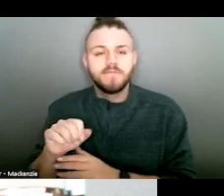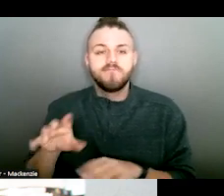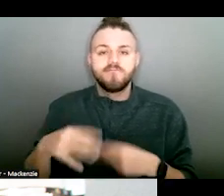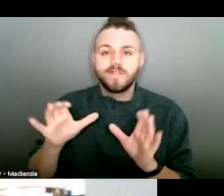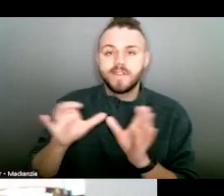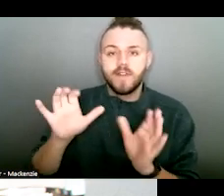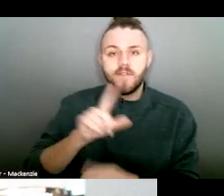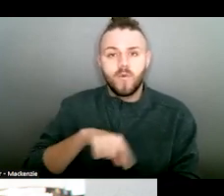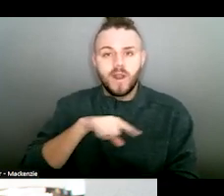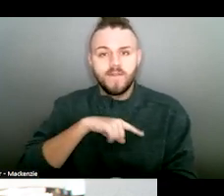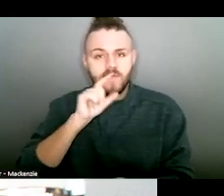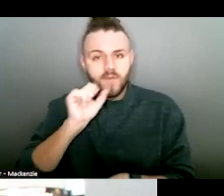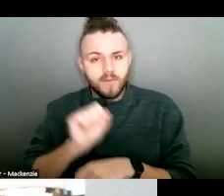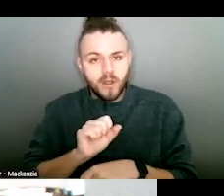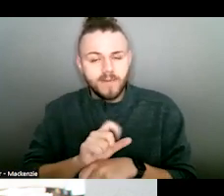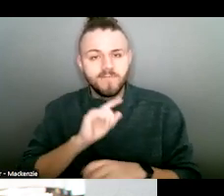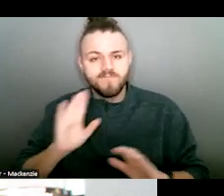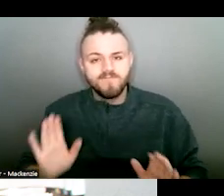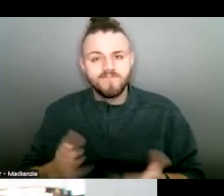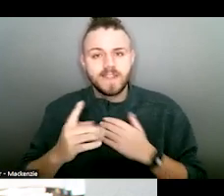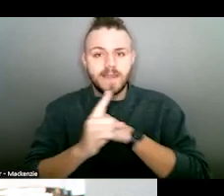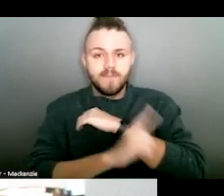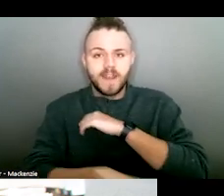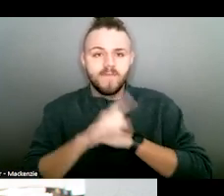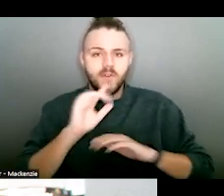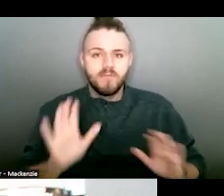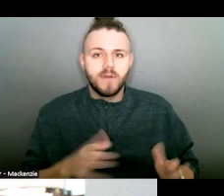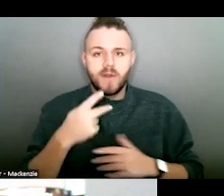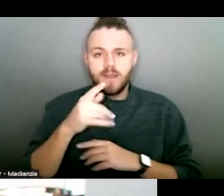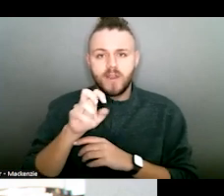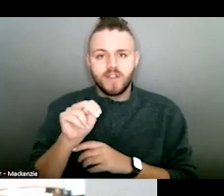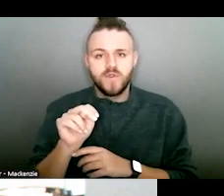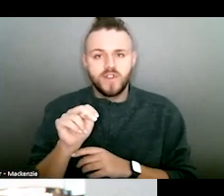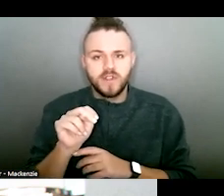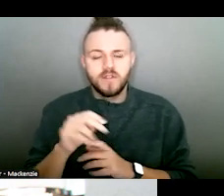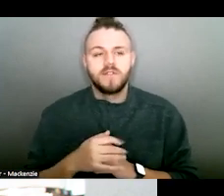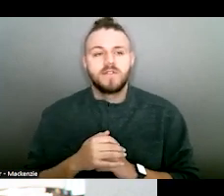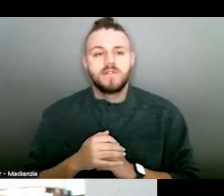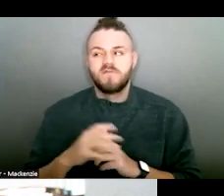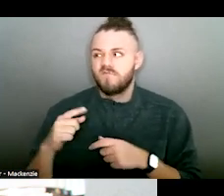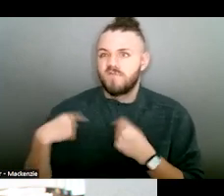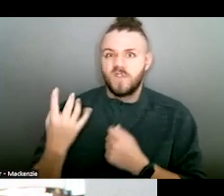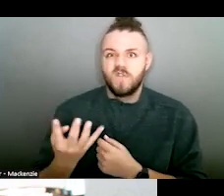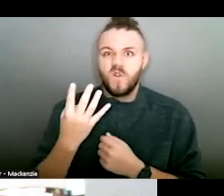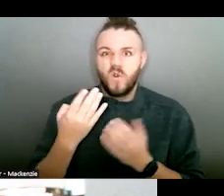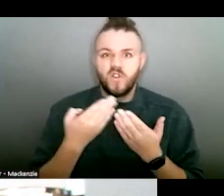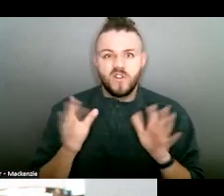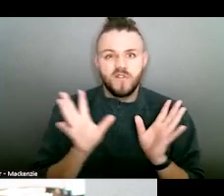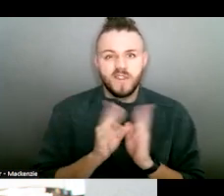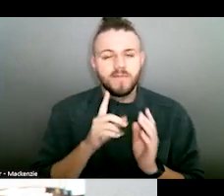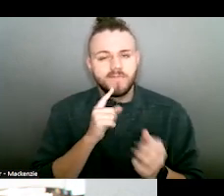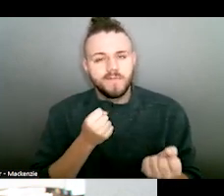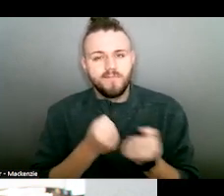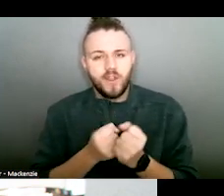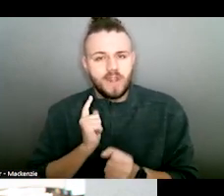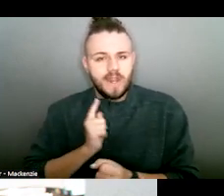Certificate of Qualification for Employment, and increase penalties for promoting prostitution. For the last four General Assemblies,